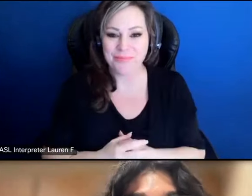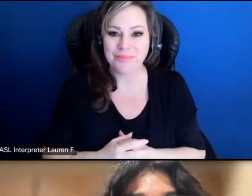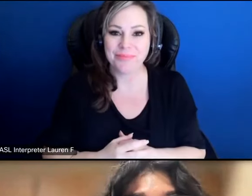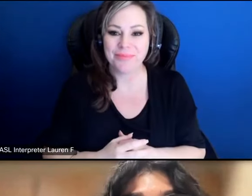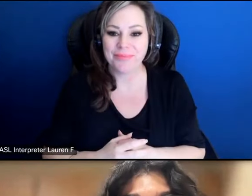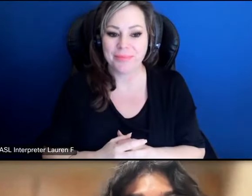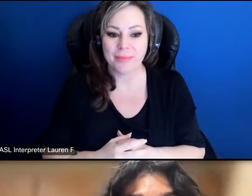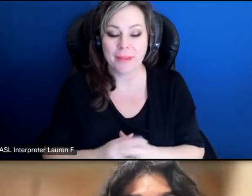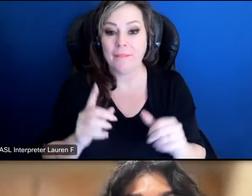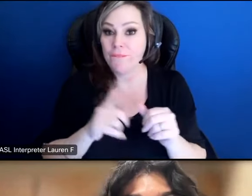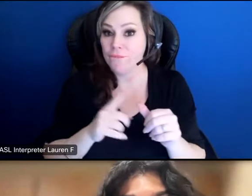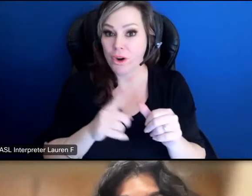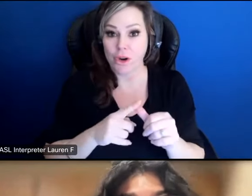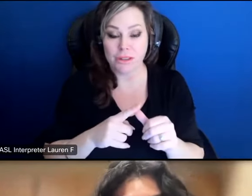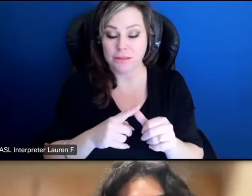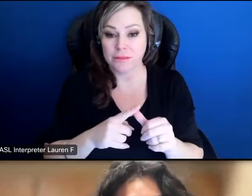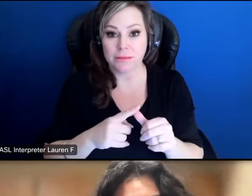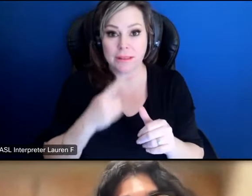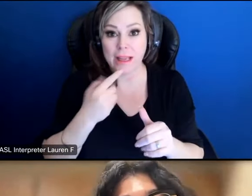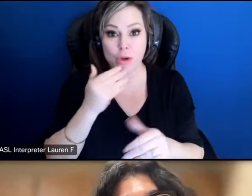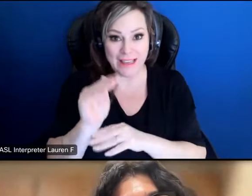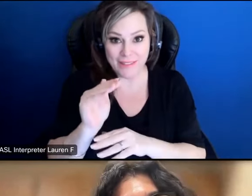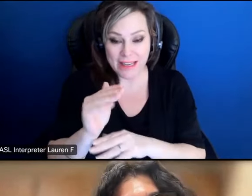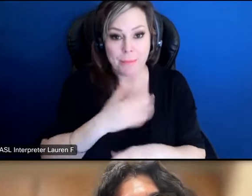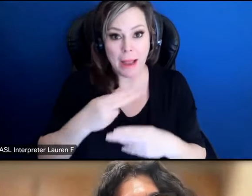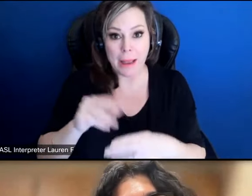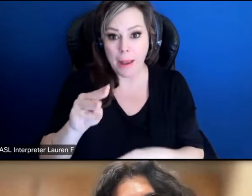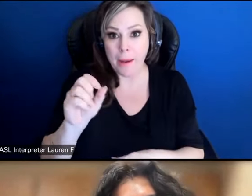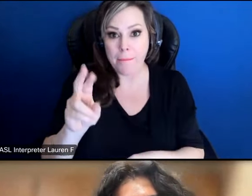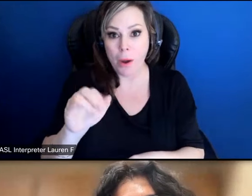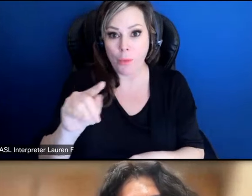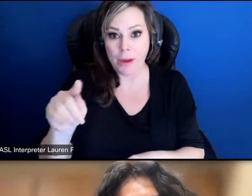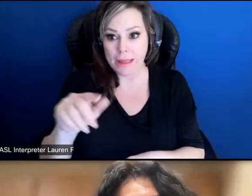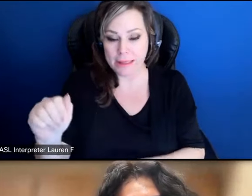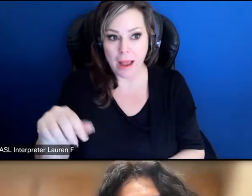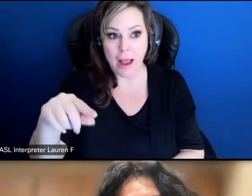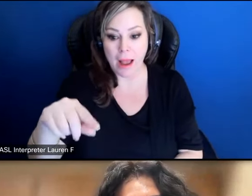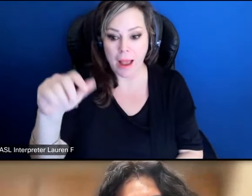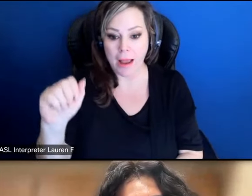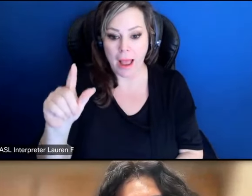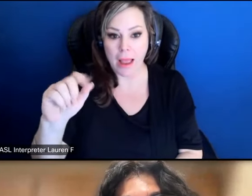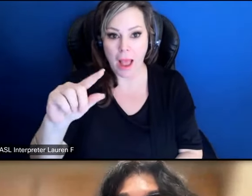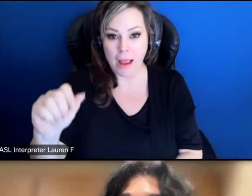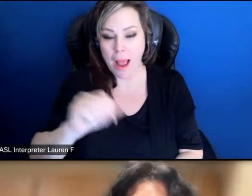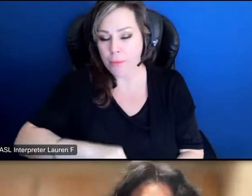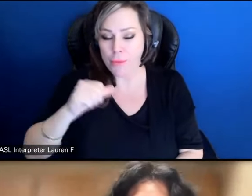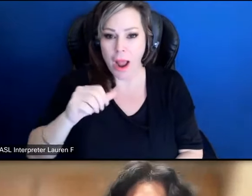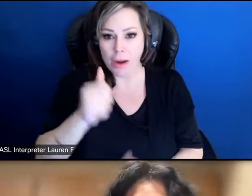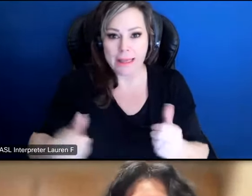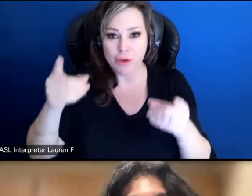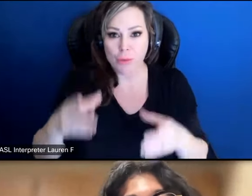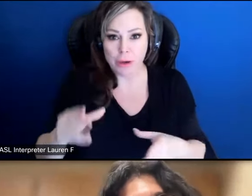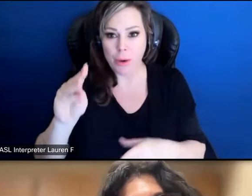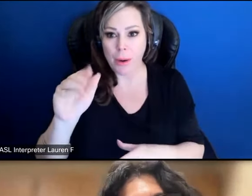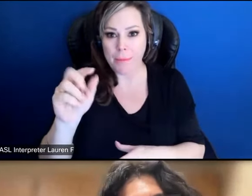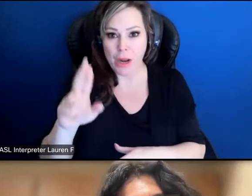so i just want to first of all say good evening my name is marita cayaga and i'm the proud executive director for mayner isd and welcome